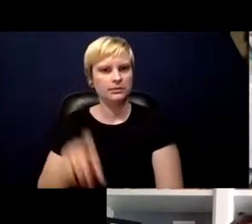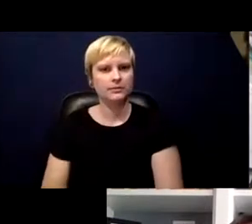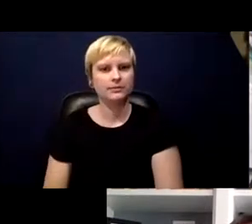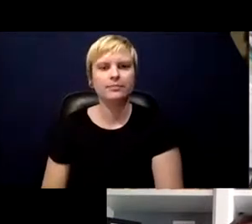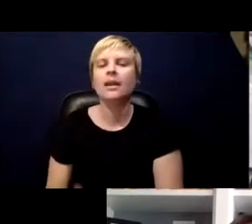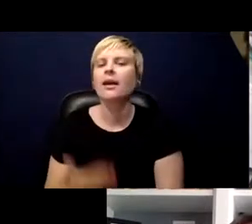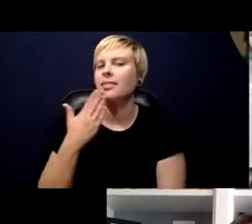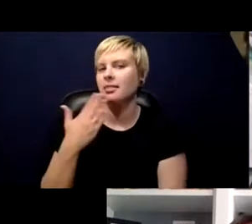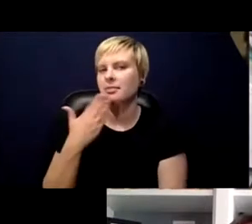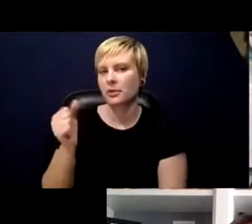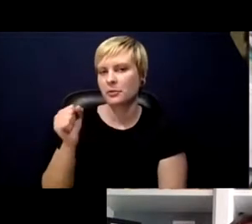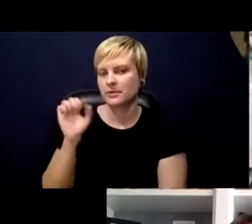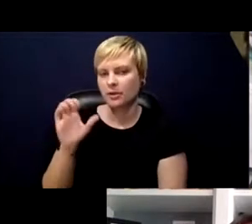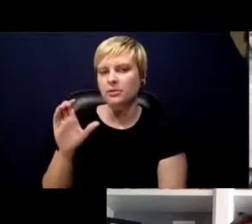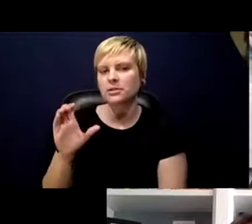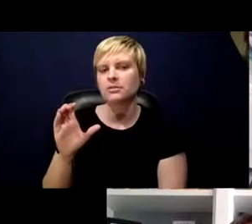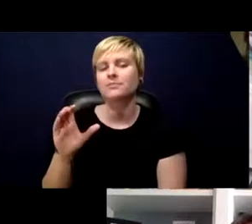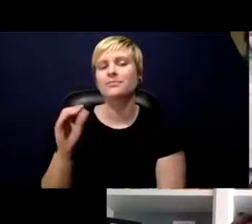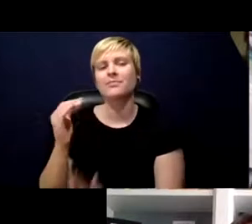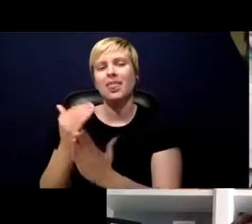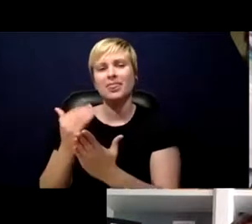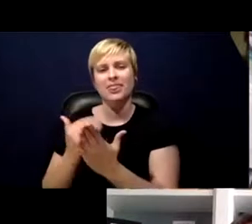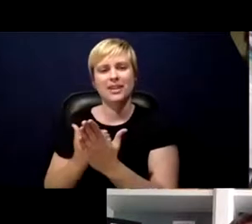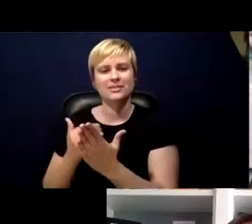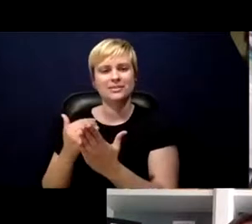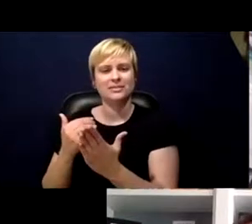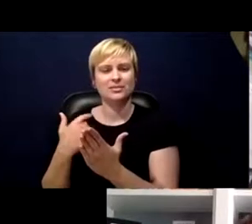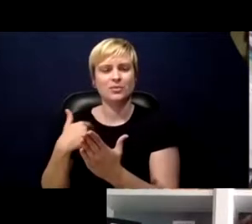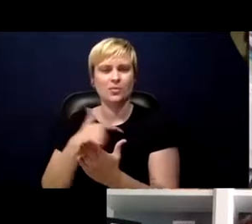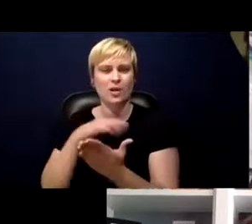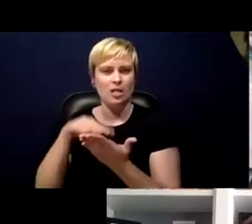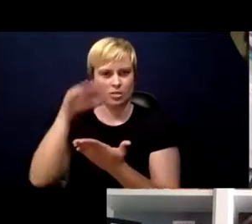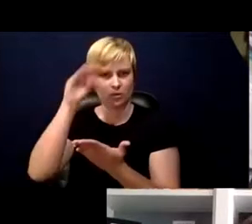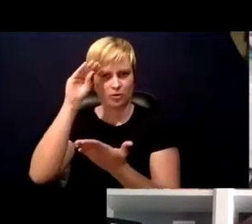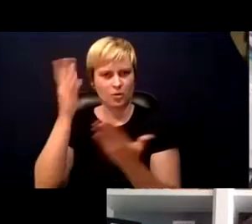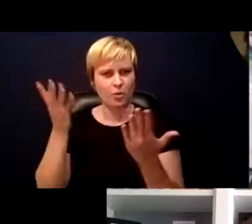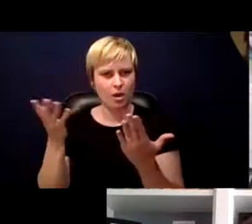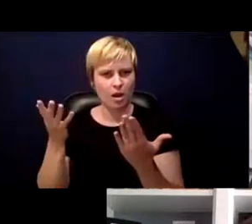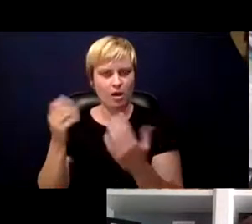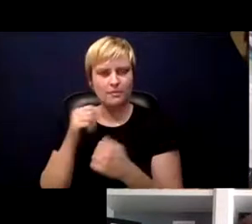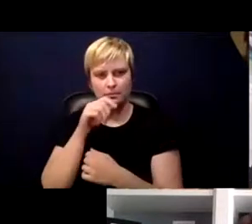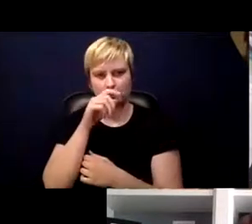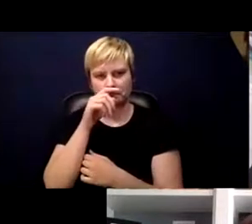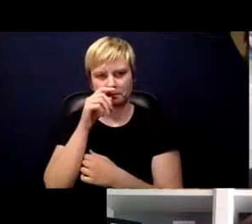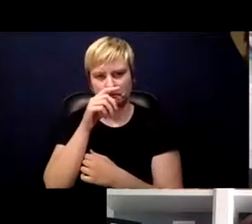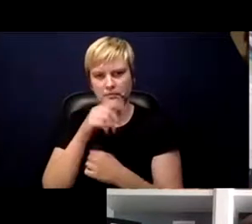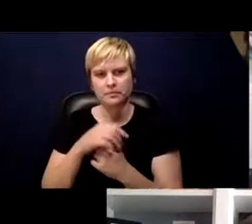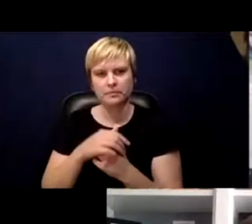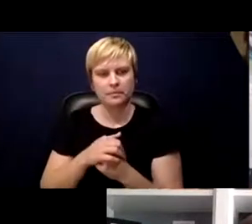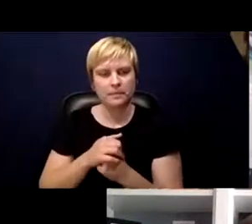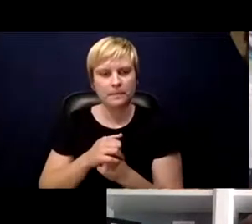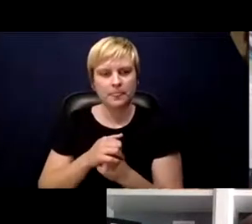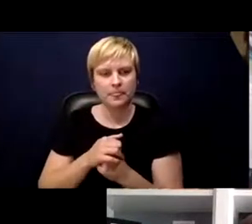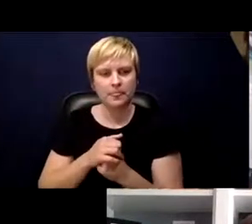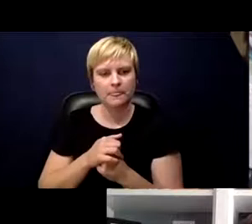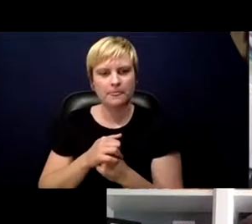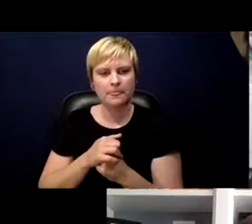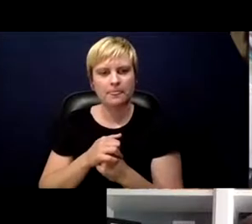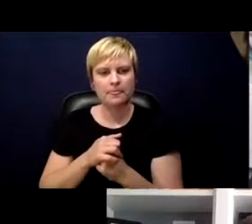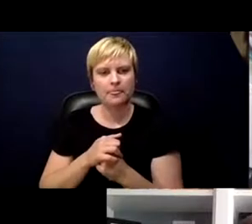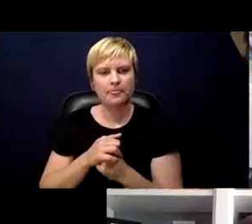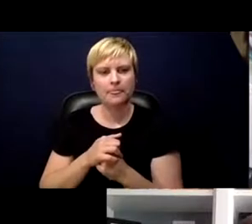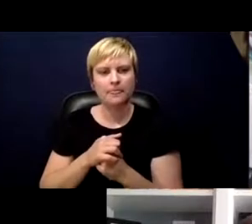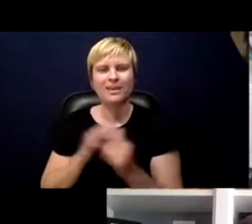Secretary. The lessons that we learned is that getting the contacts can be